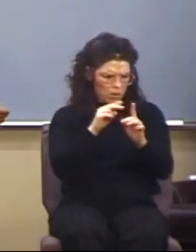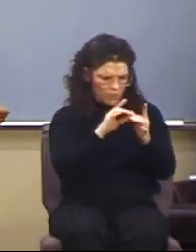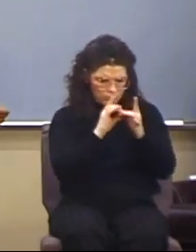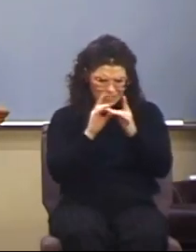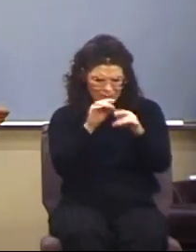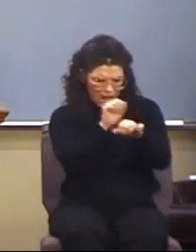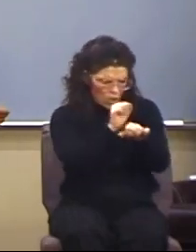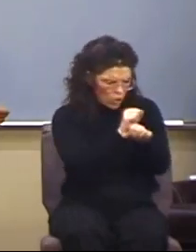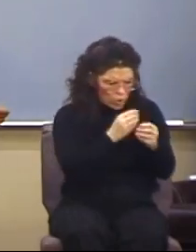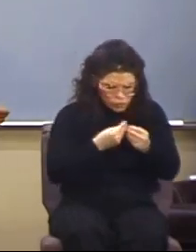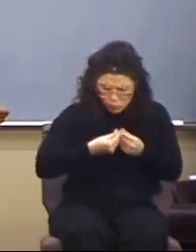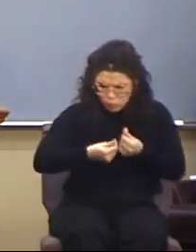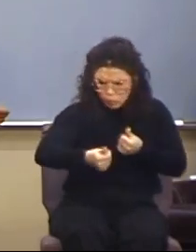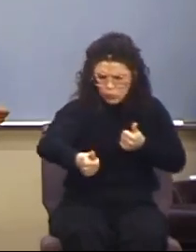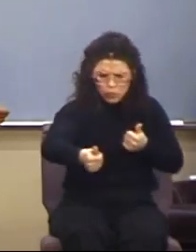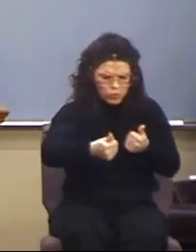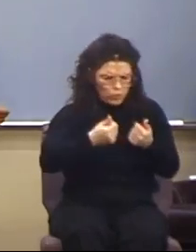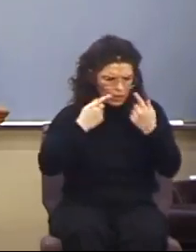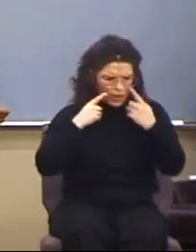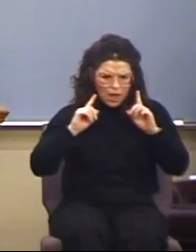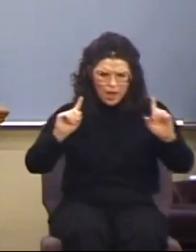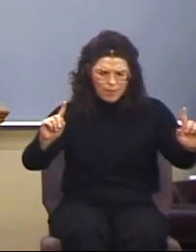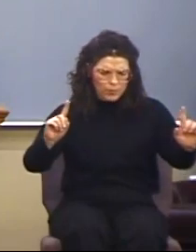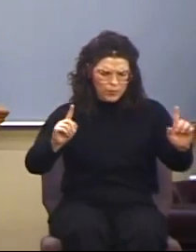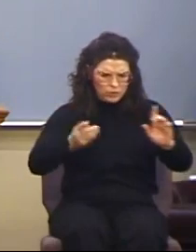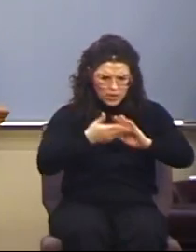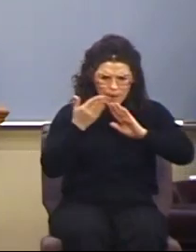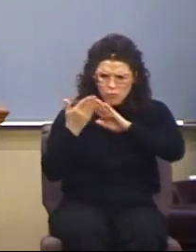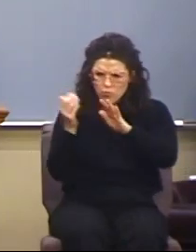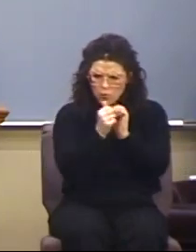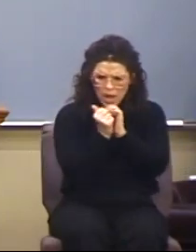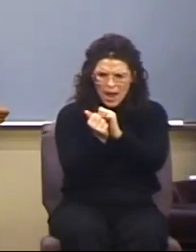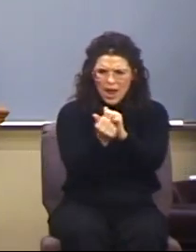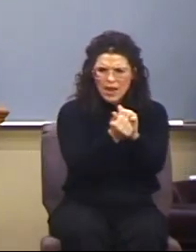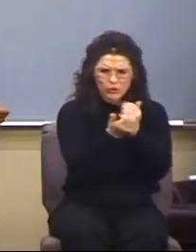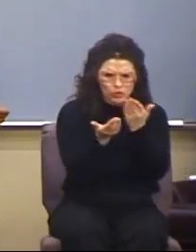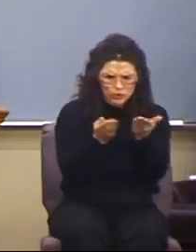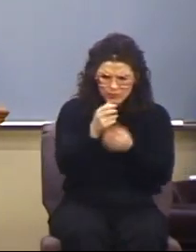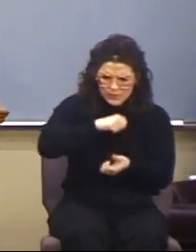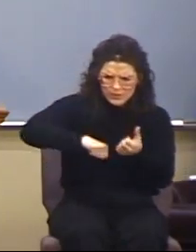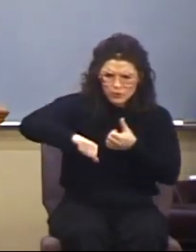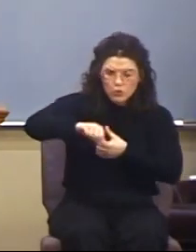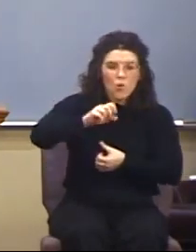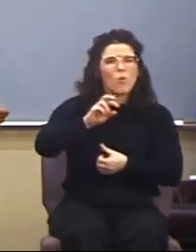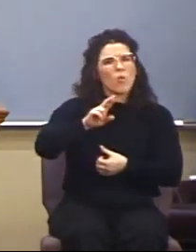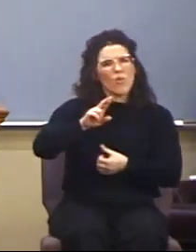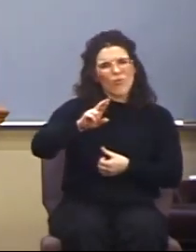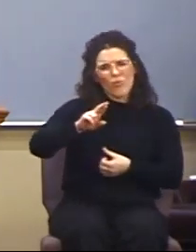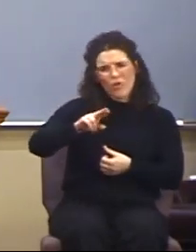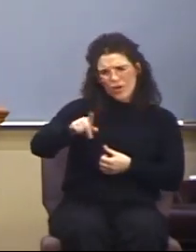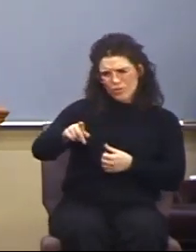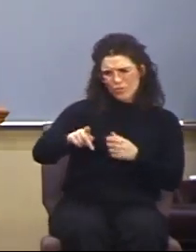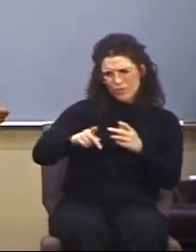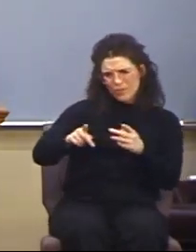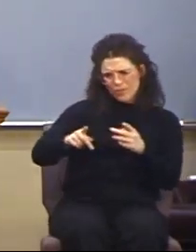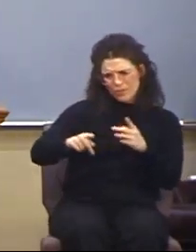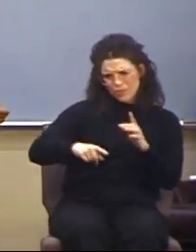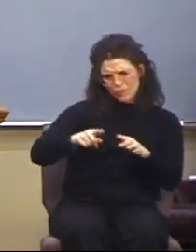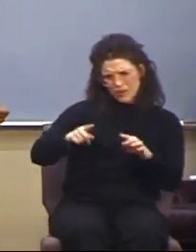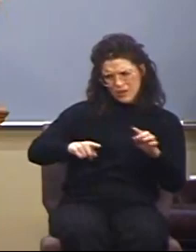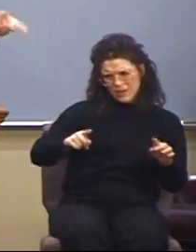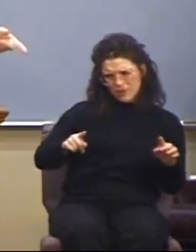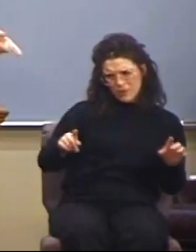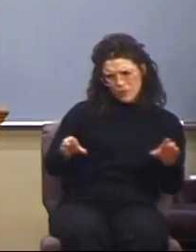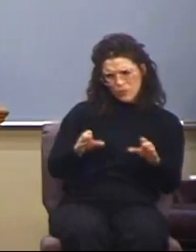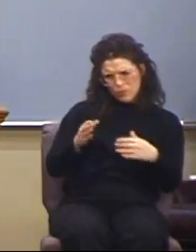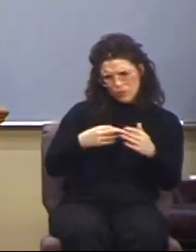cohesive work and operation, or is everybody just sort of arbitrarily doing